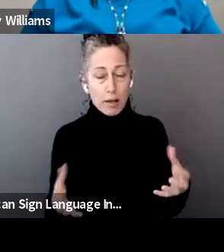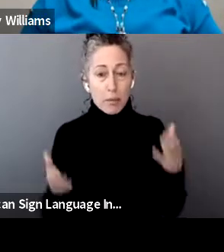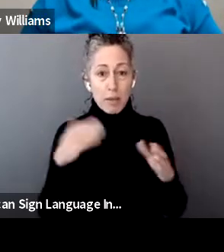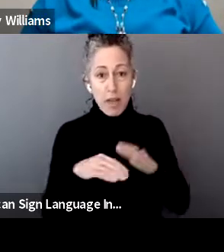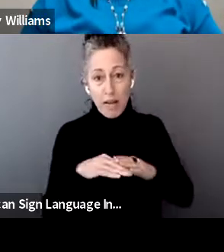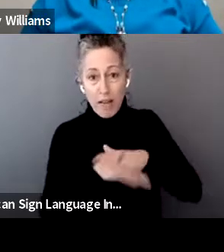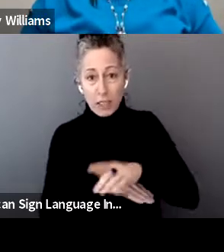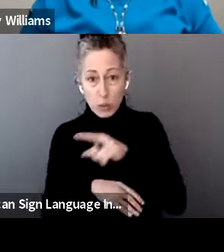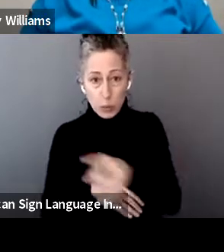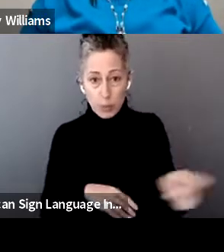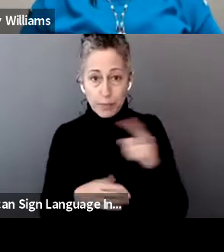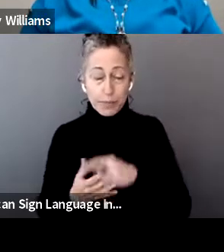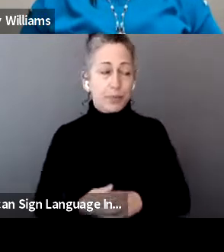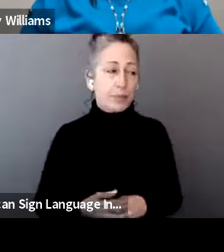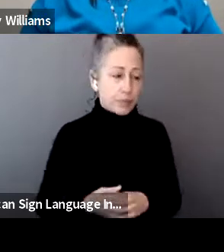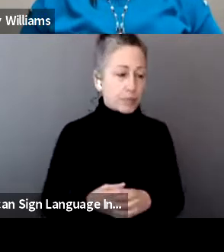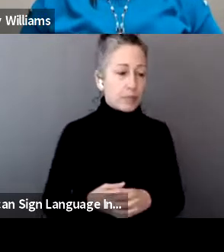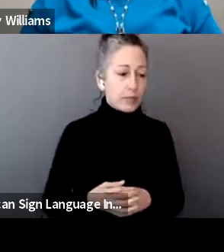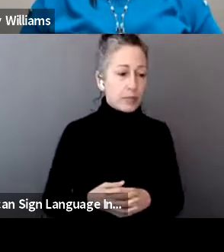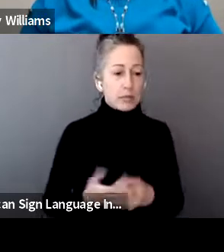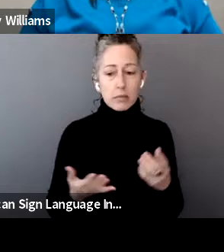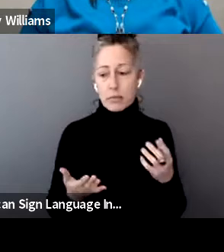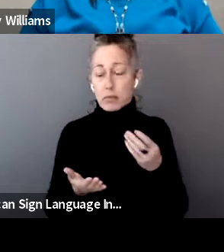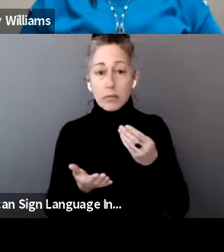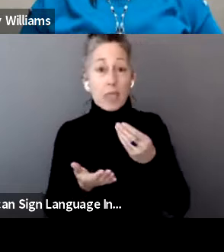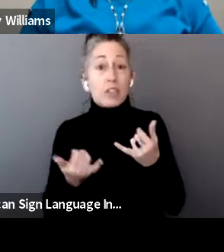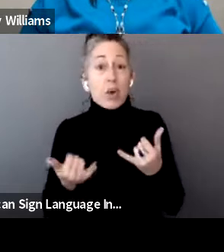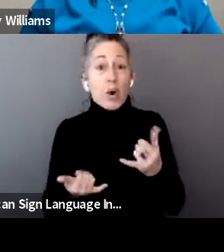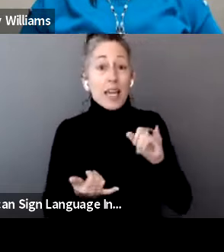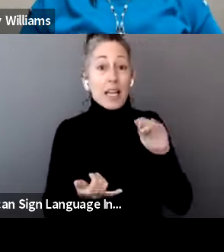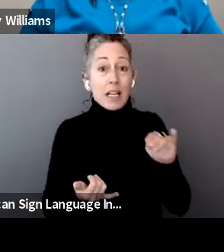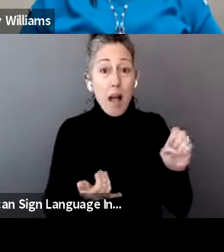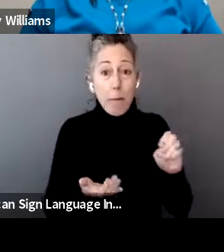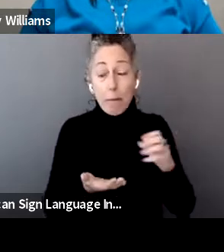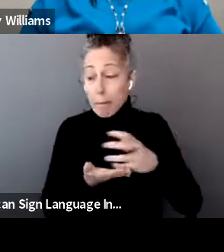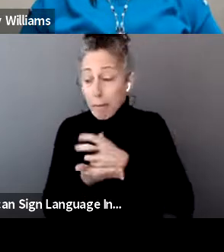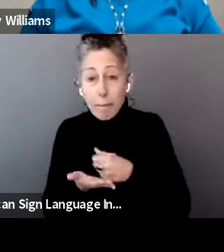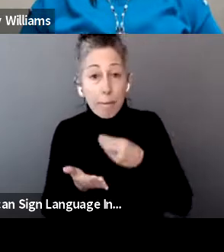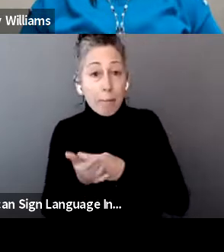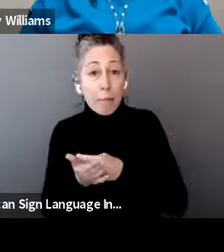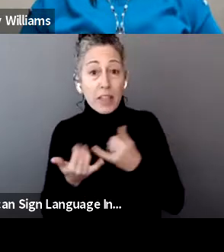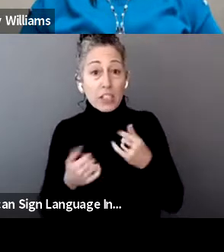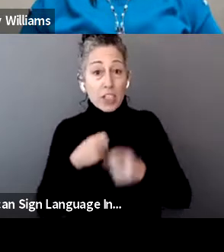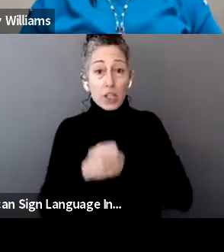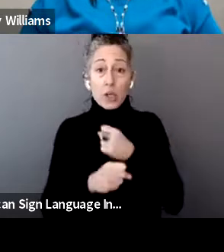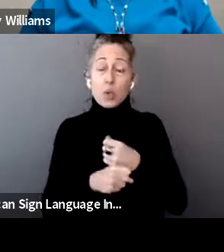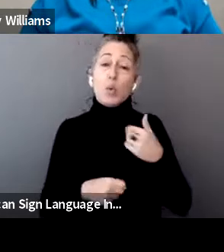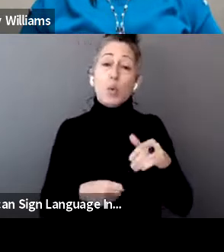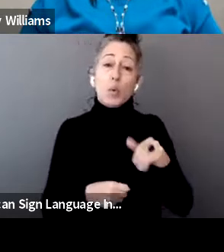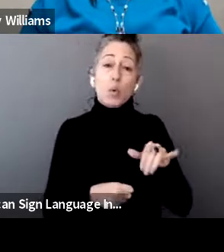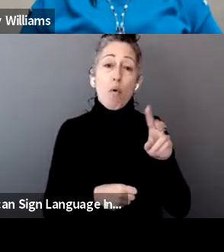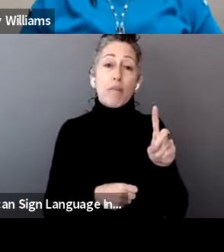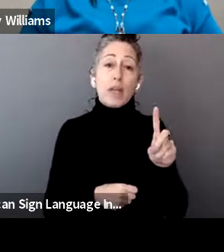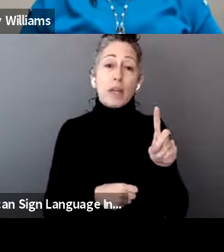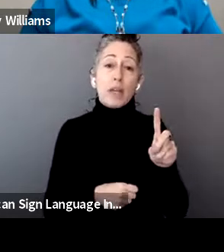And a lot of uncertainty in income and ability to pay. So we know this pandemic has brought about